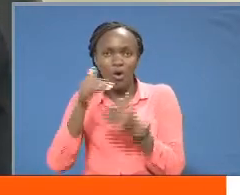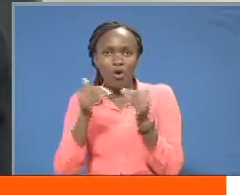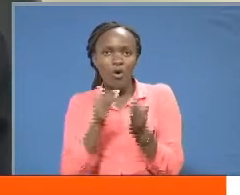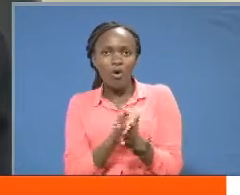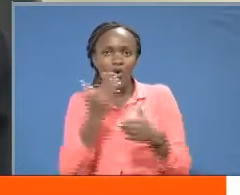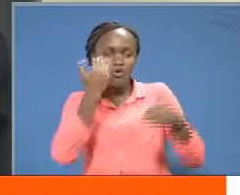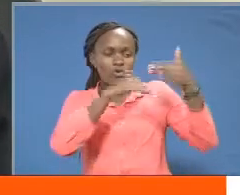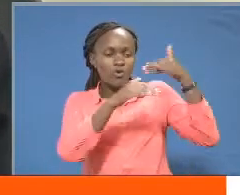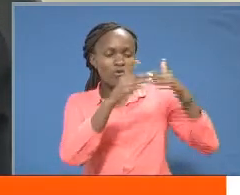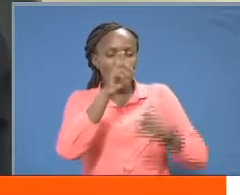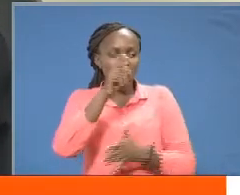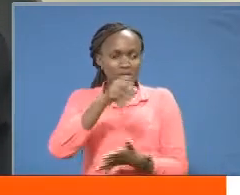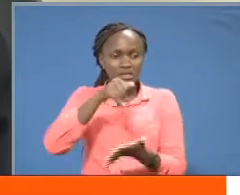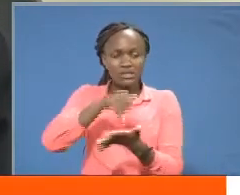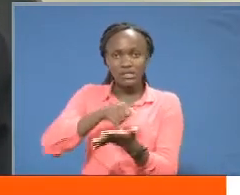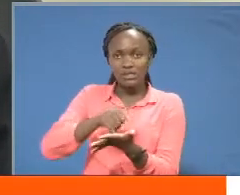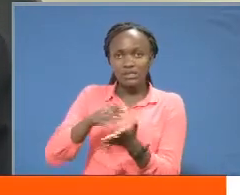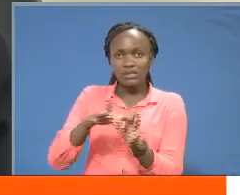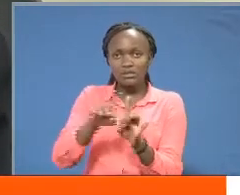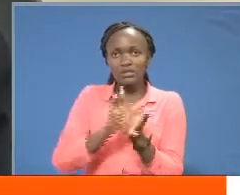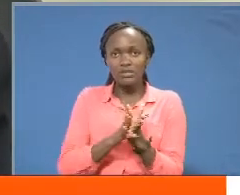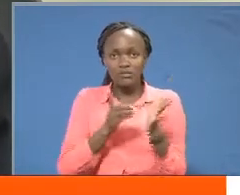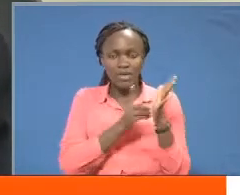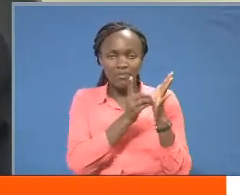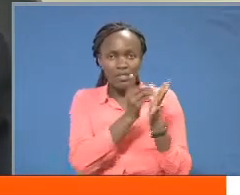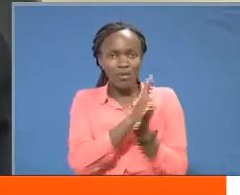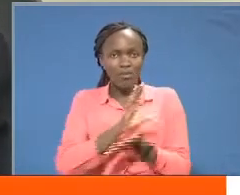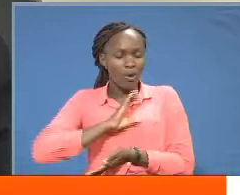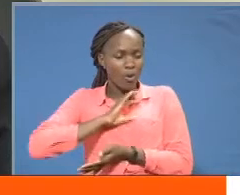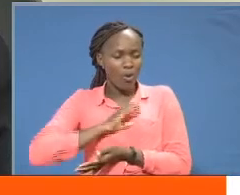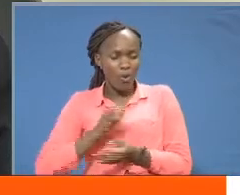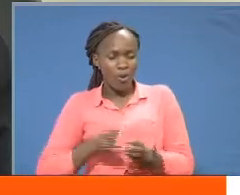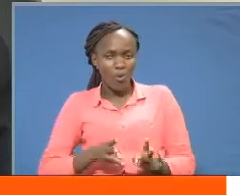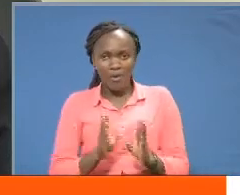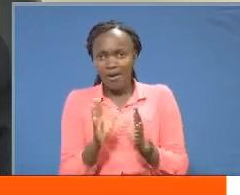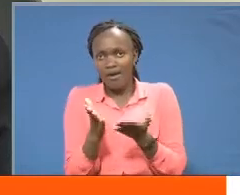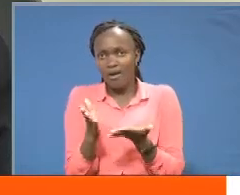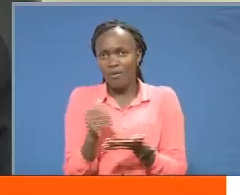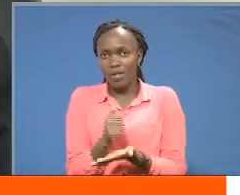universities must develop their own capacity